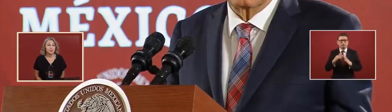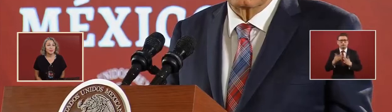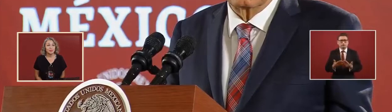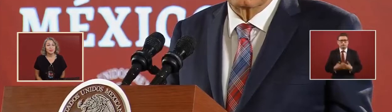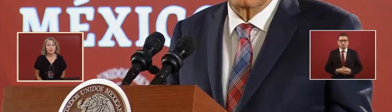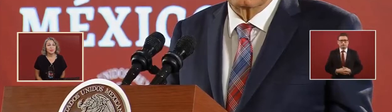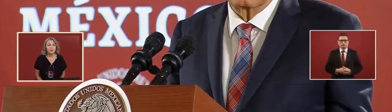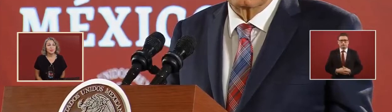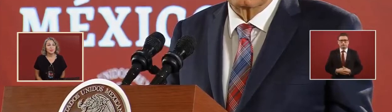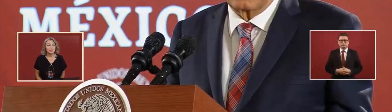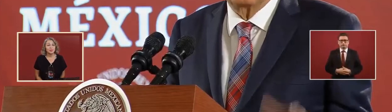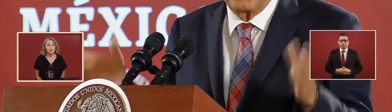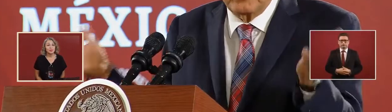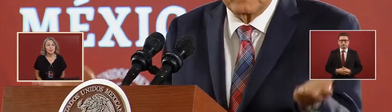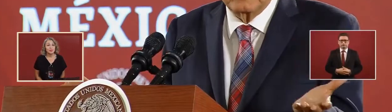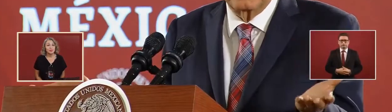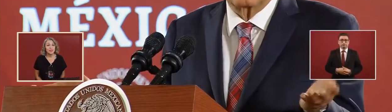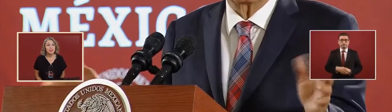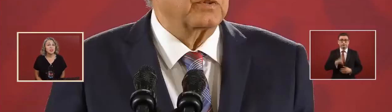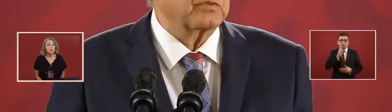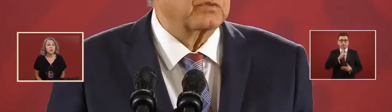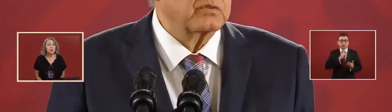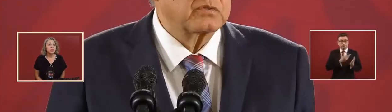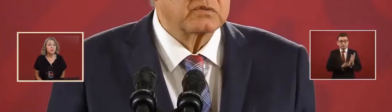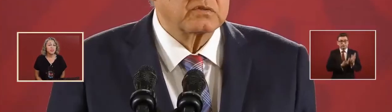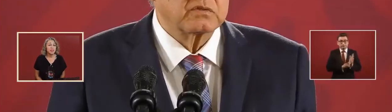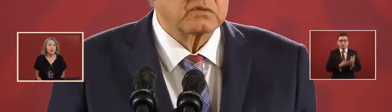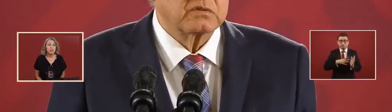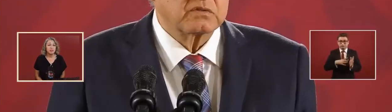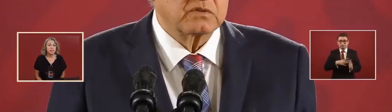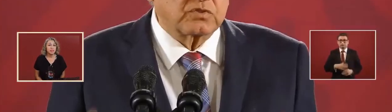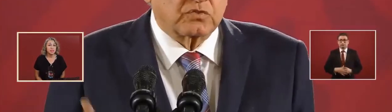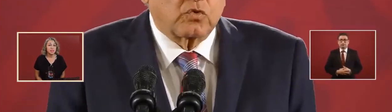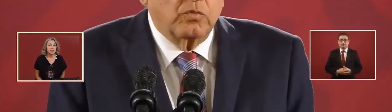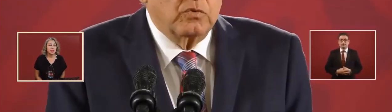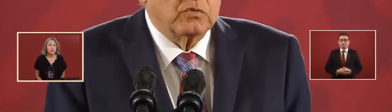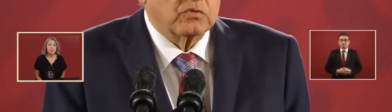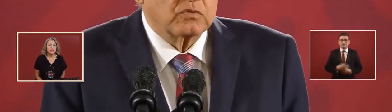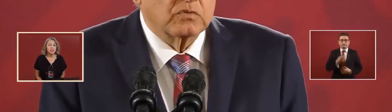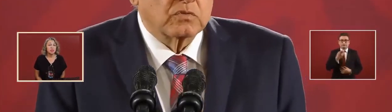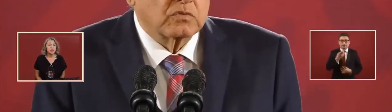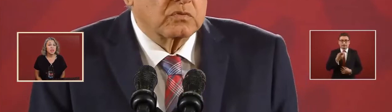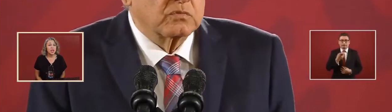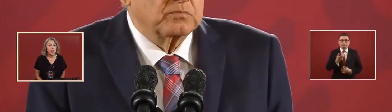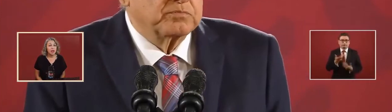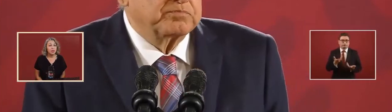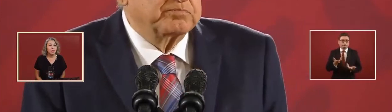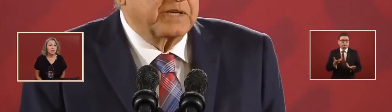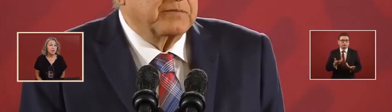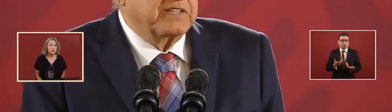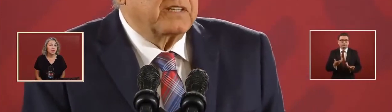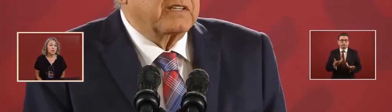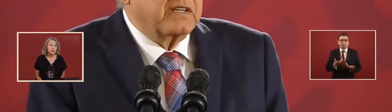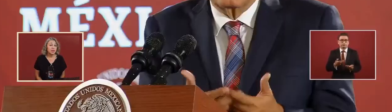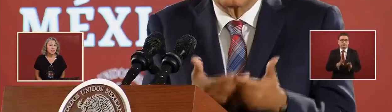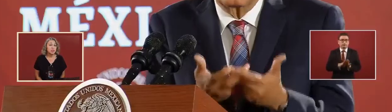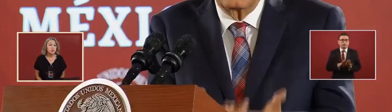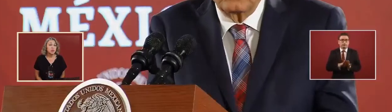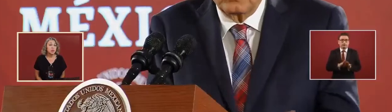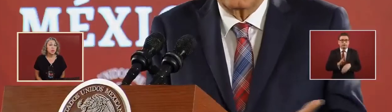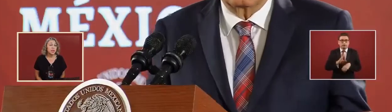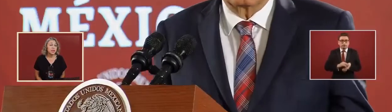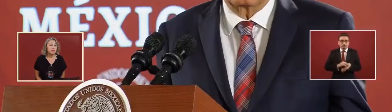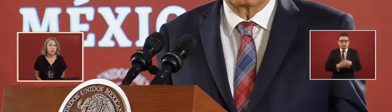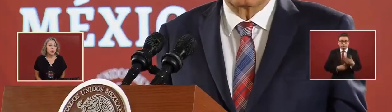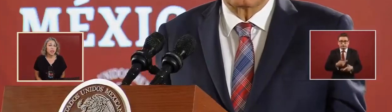There's proof of all of this. So then how can we permit this